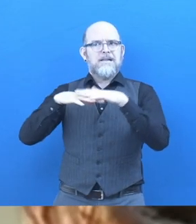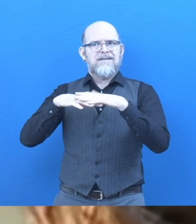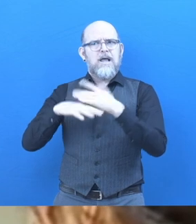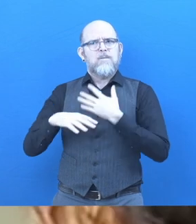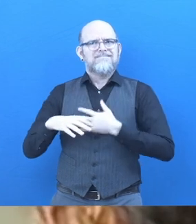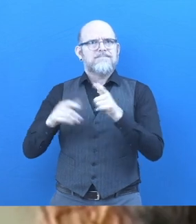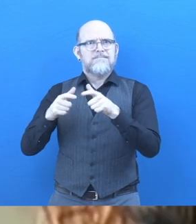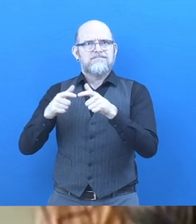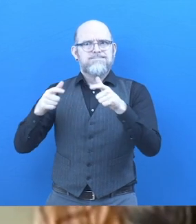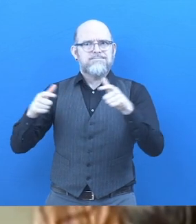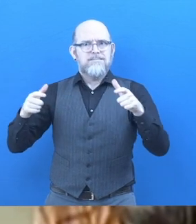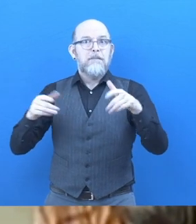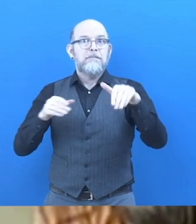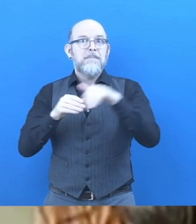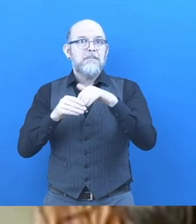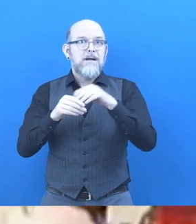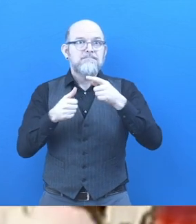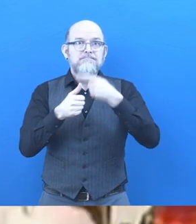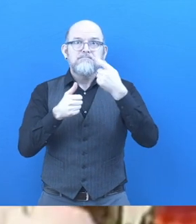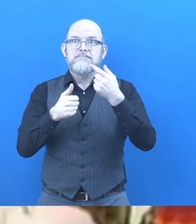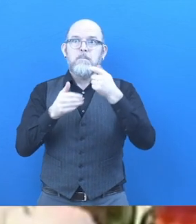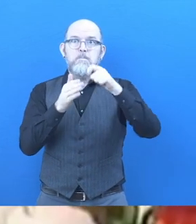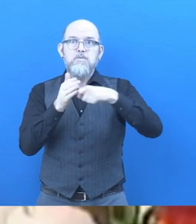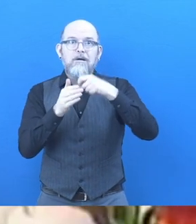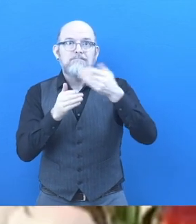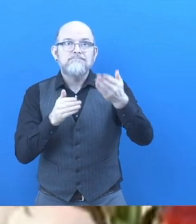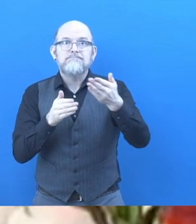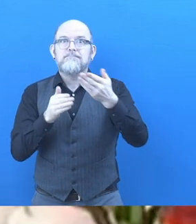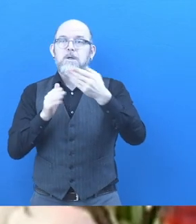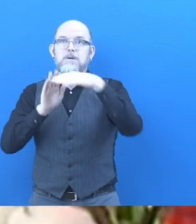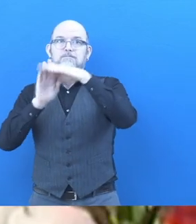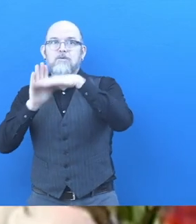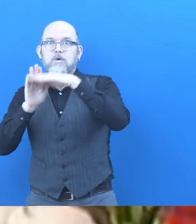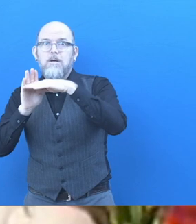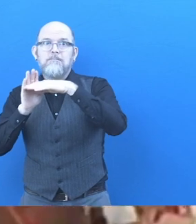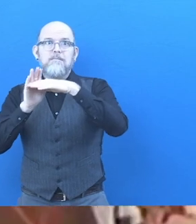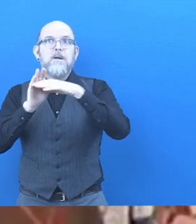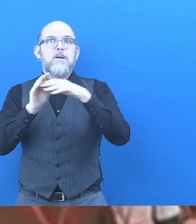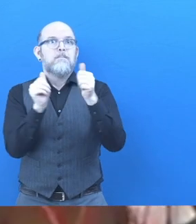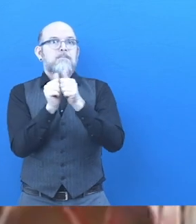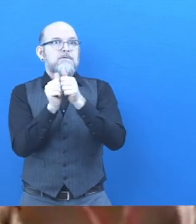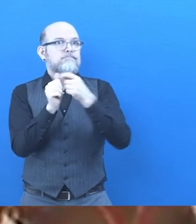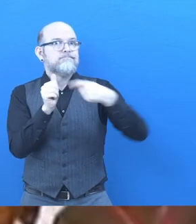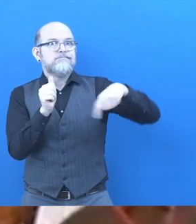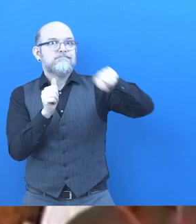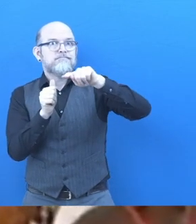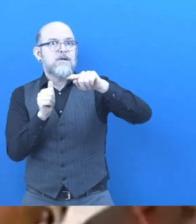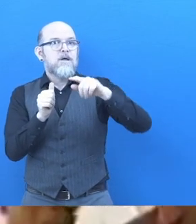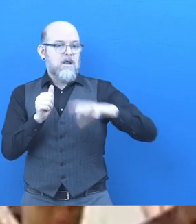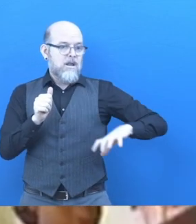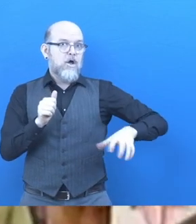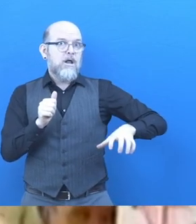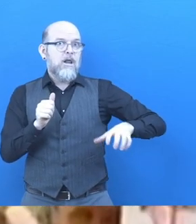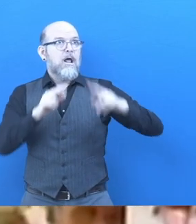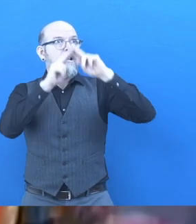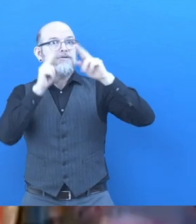partners and stakeholders both local and international. We hope to continue pursuing that mode of growth